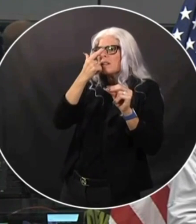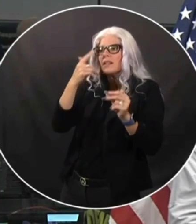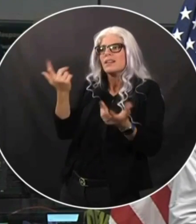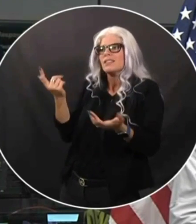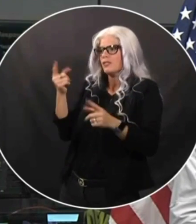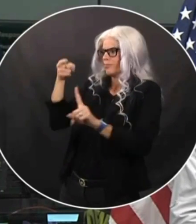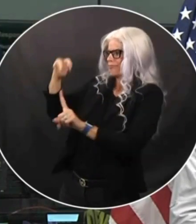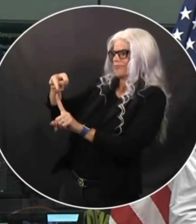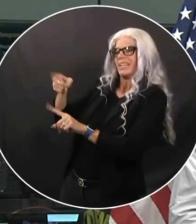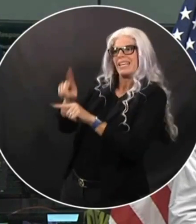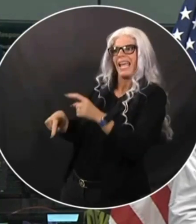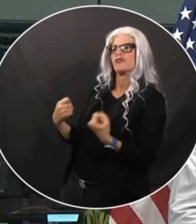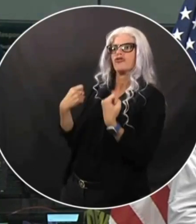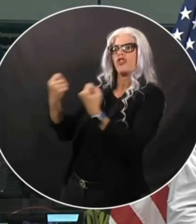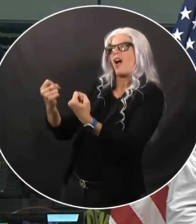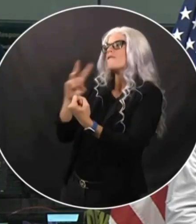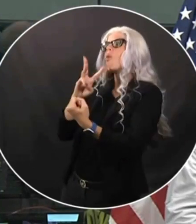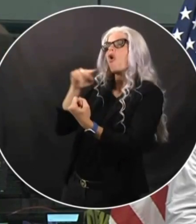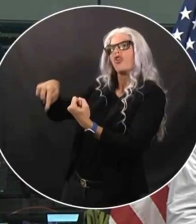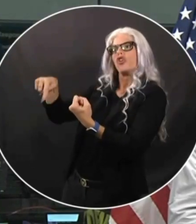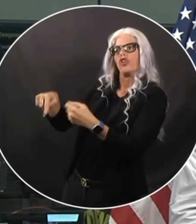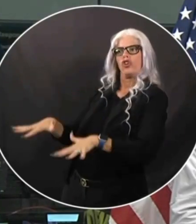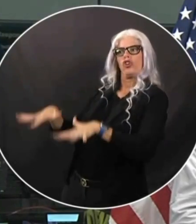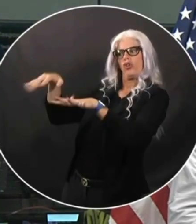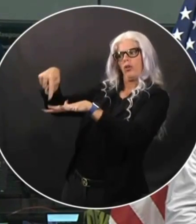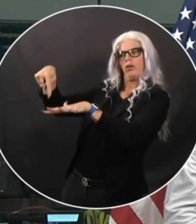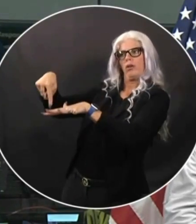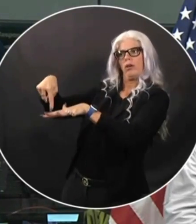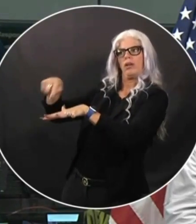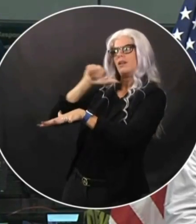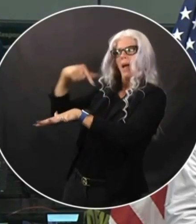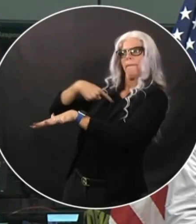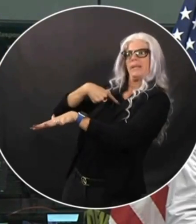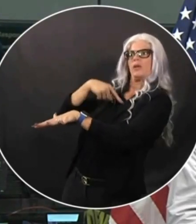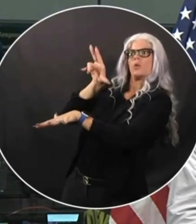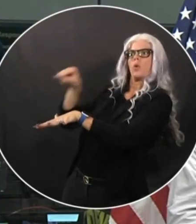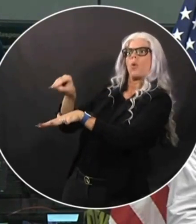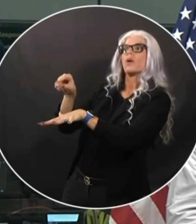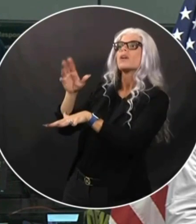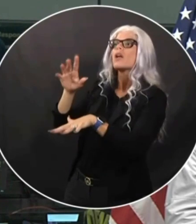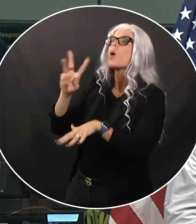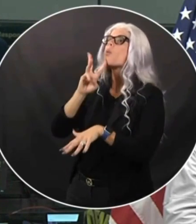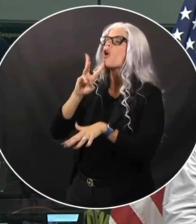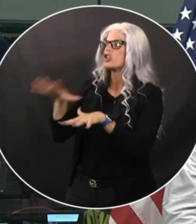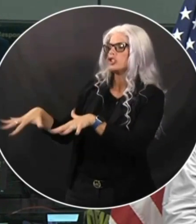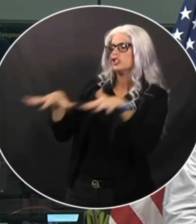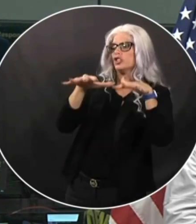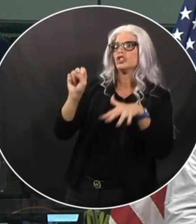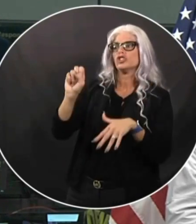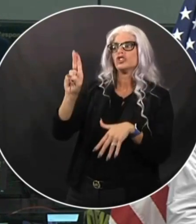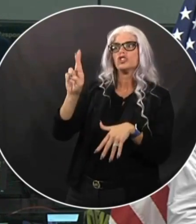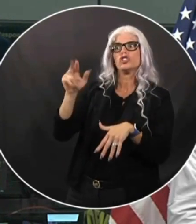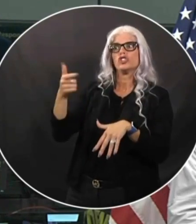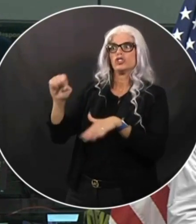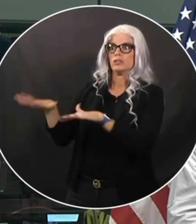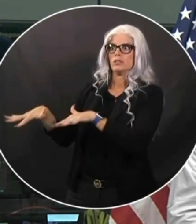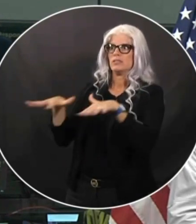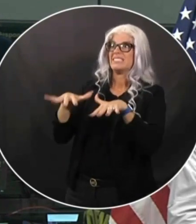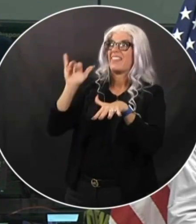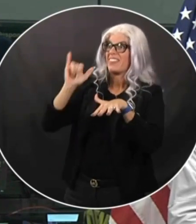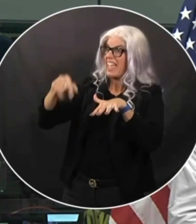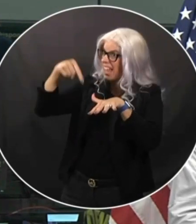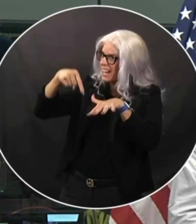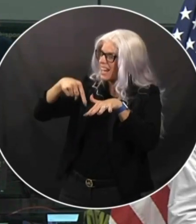of the storm surge that that they're forecasting, you know, this is very significant storm surge for a very low lying area. So that's going to have significant